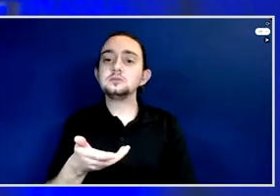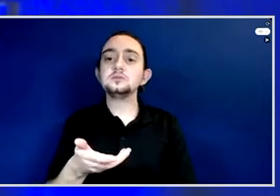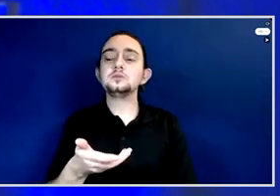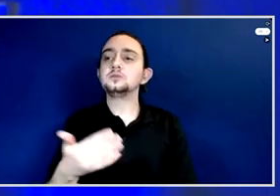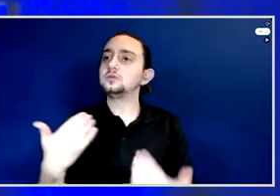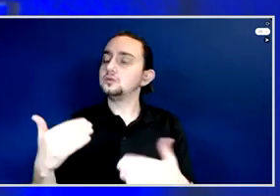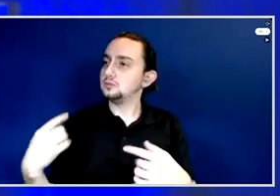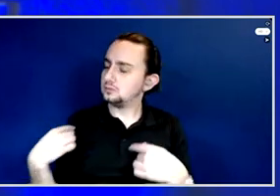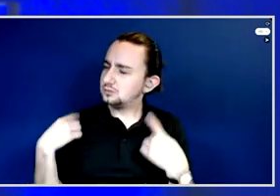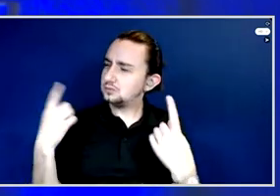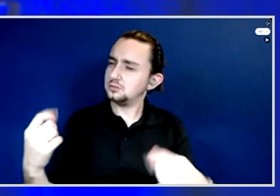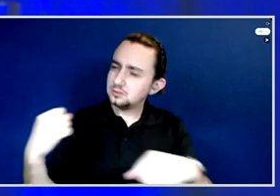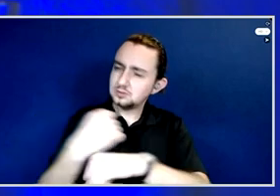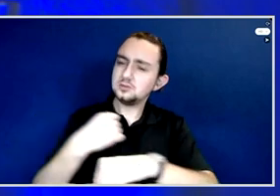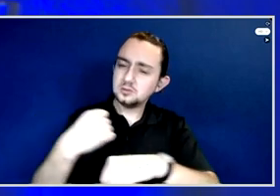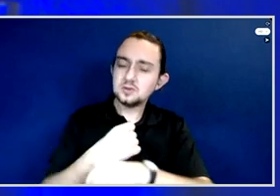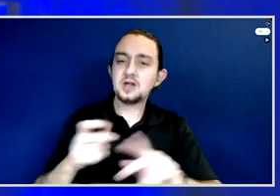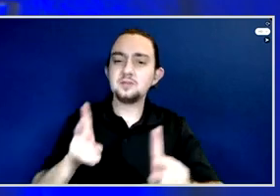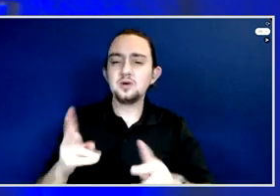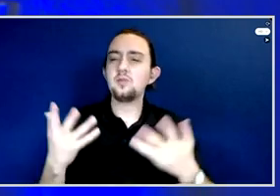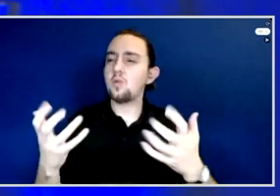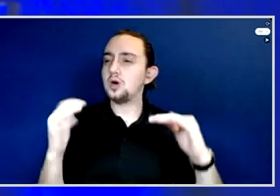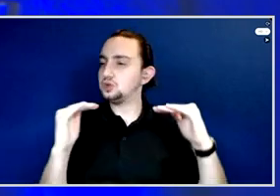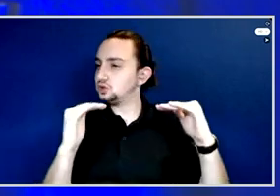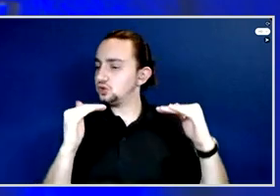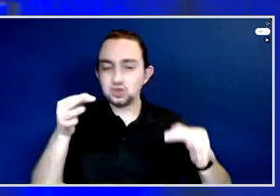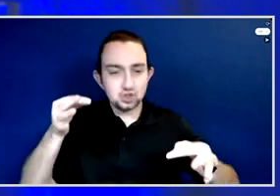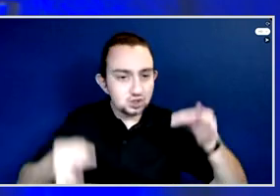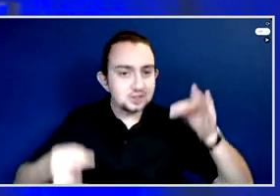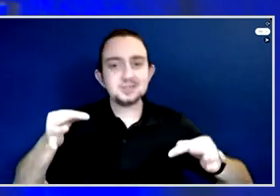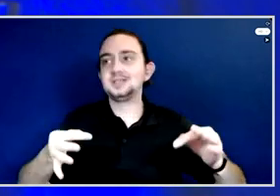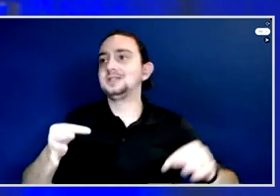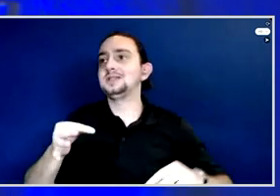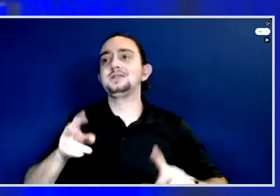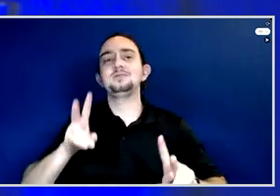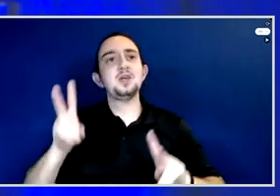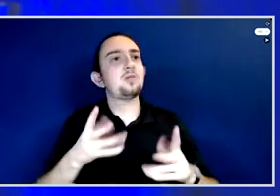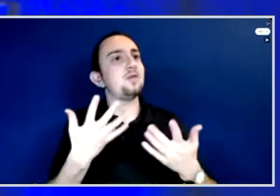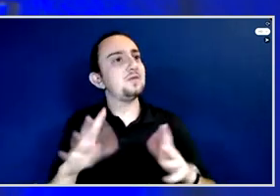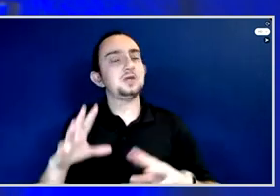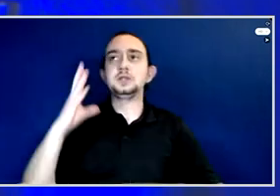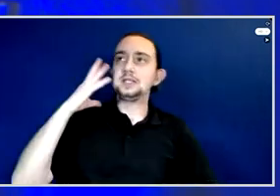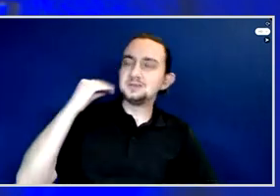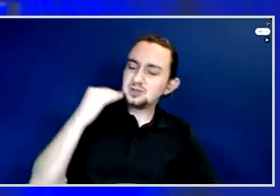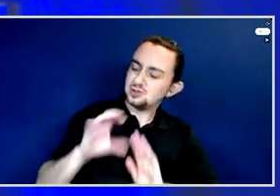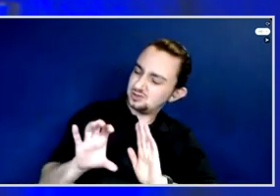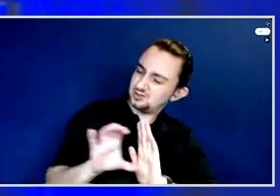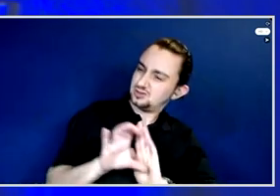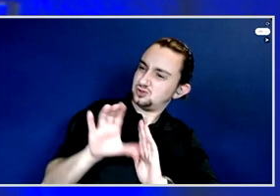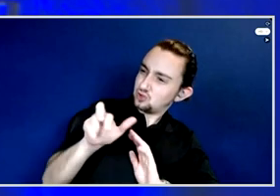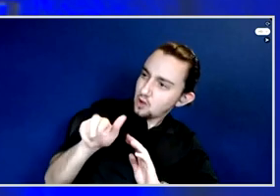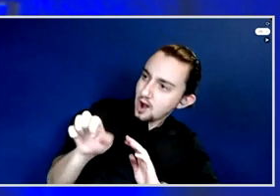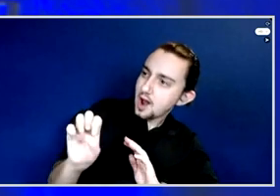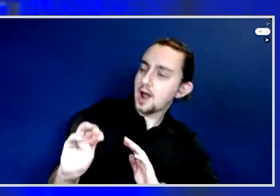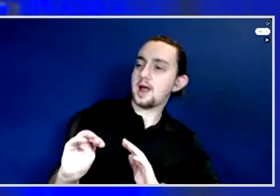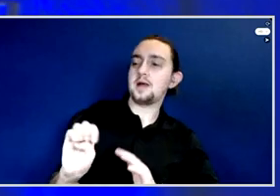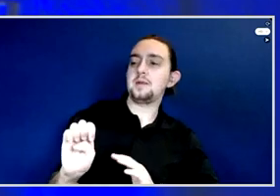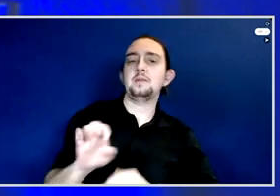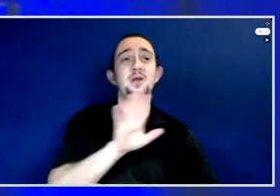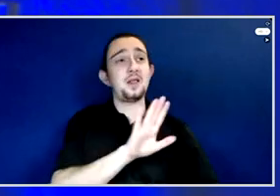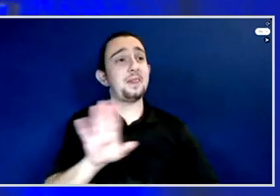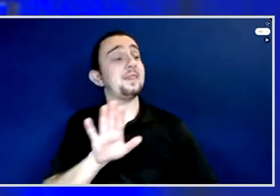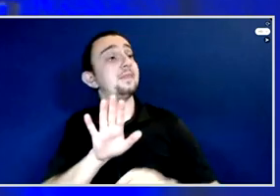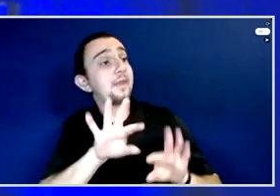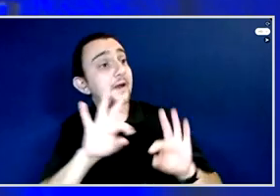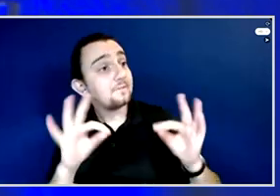to victims and to their families. That's very powerful. Finally, and maybe most